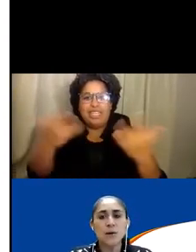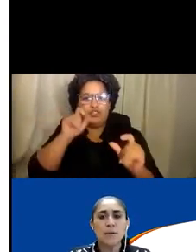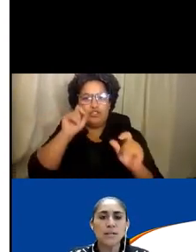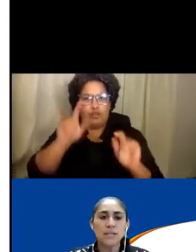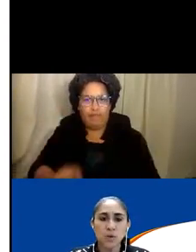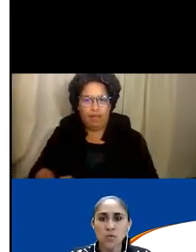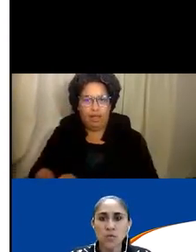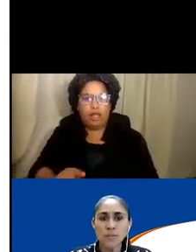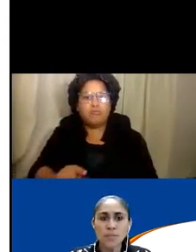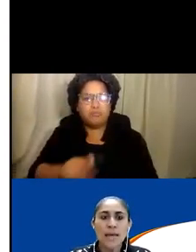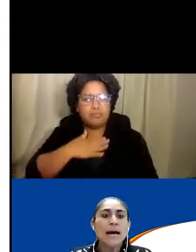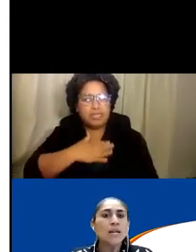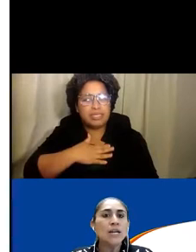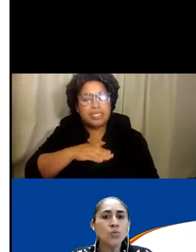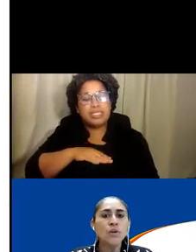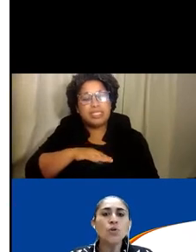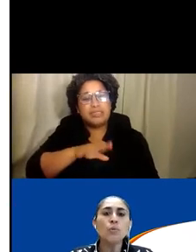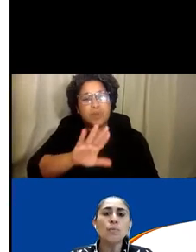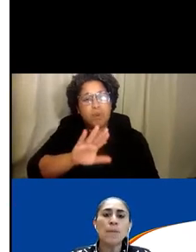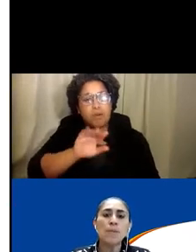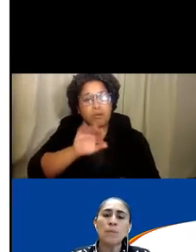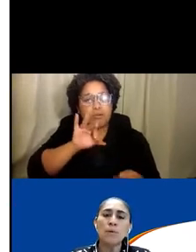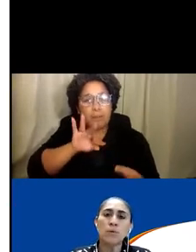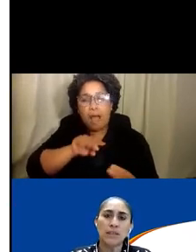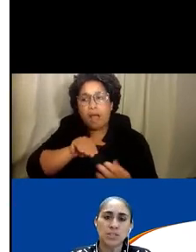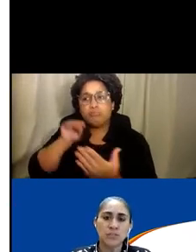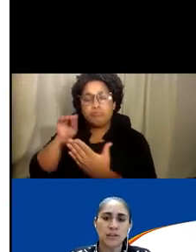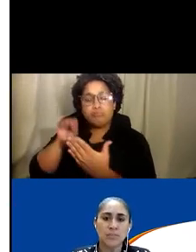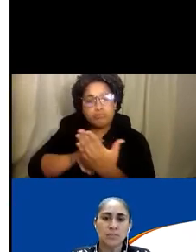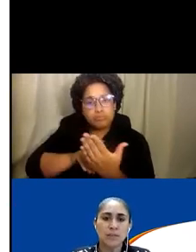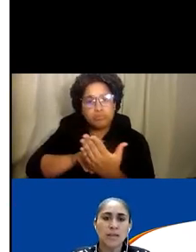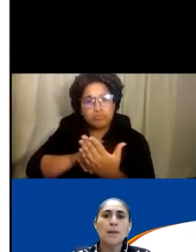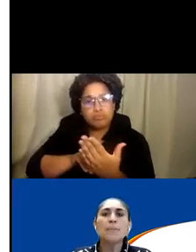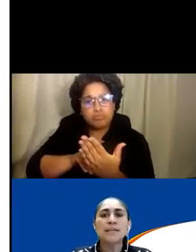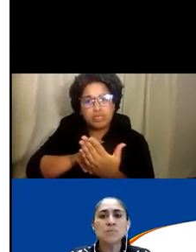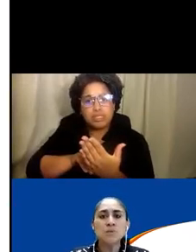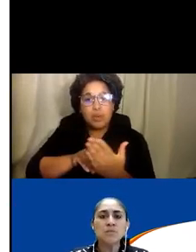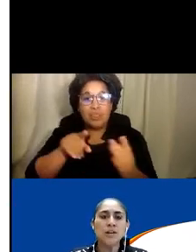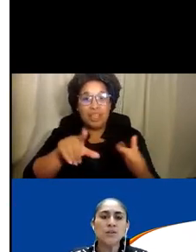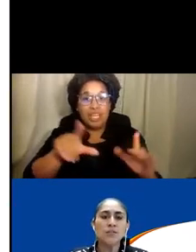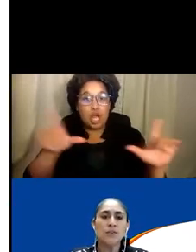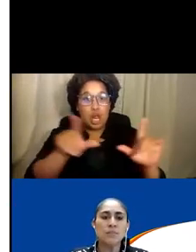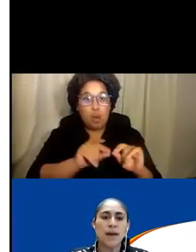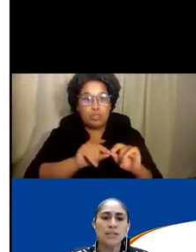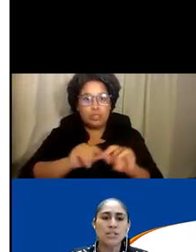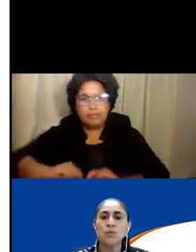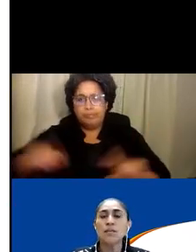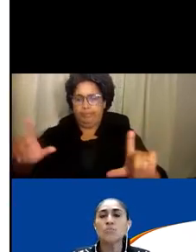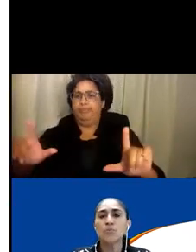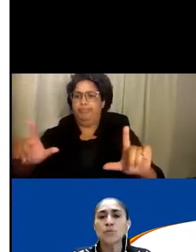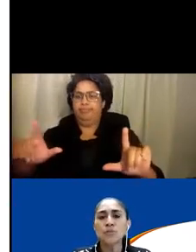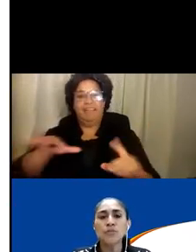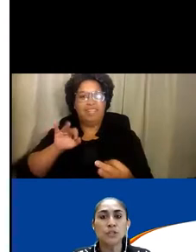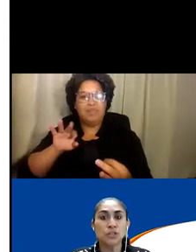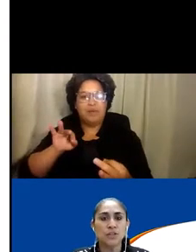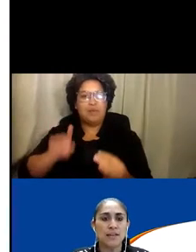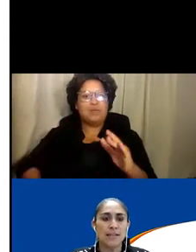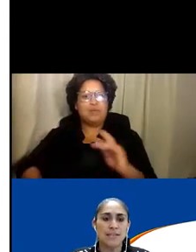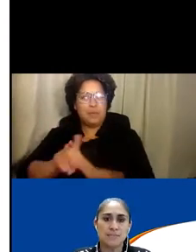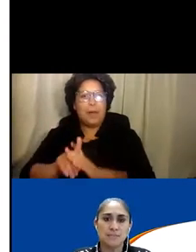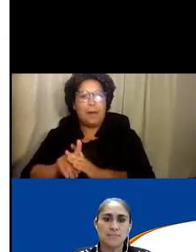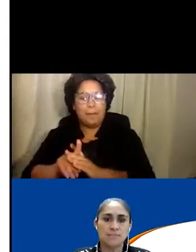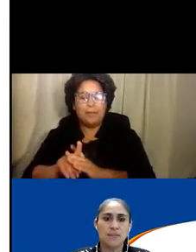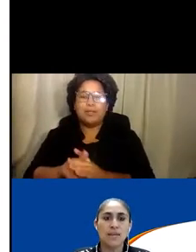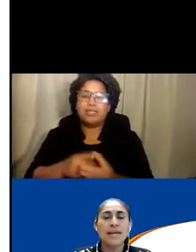Once the webinar is over, a new window will pop open with the survey. Please provide your feedback so we can improve on future